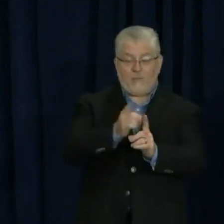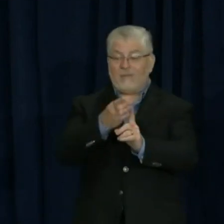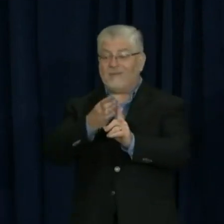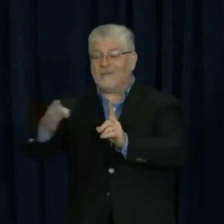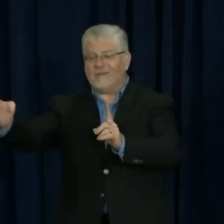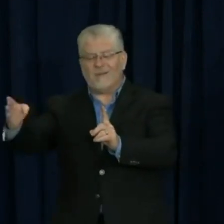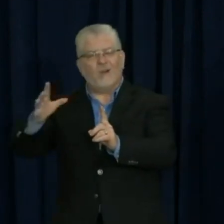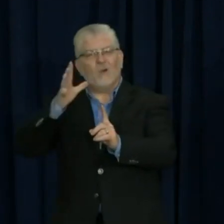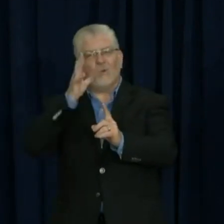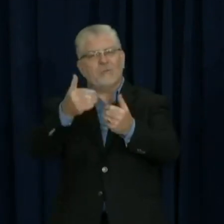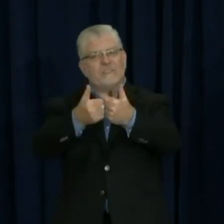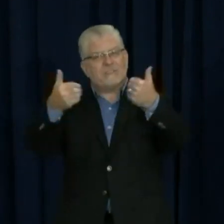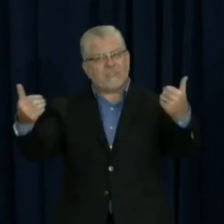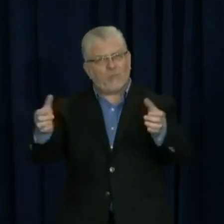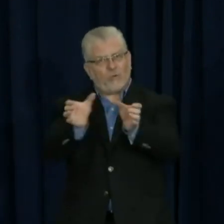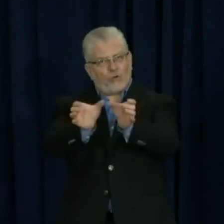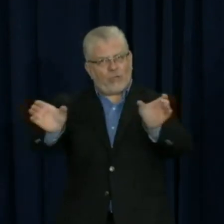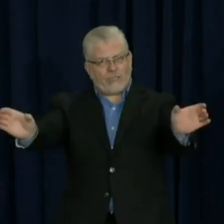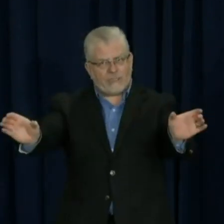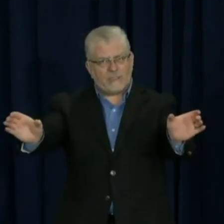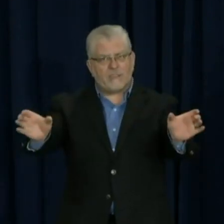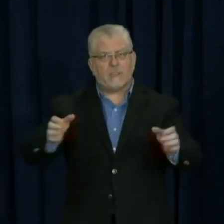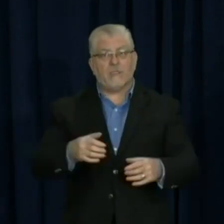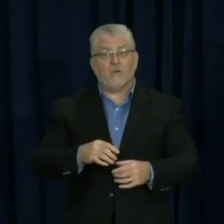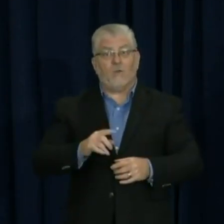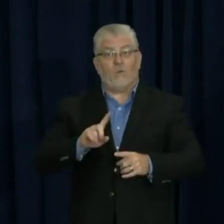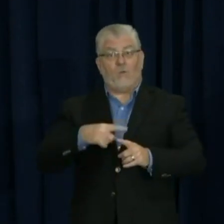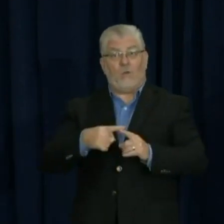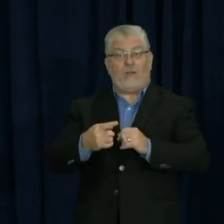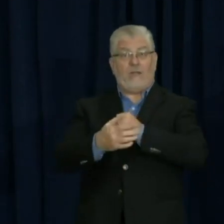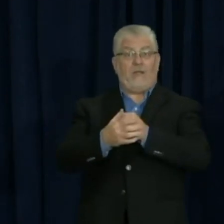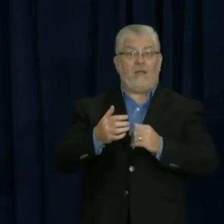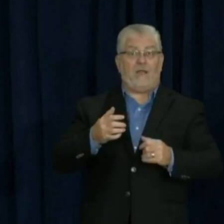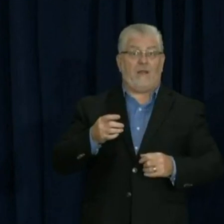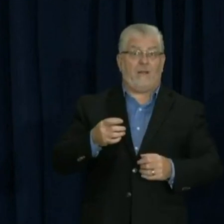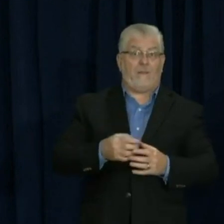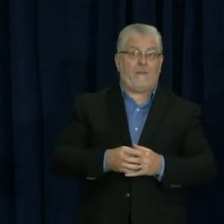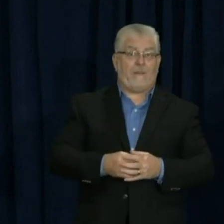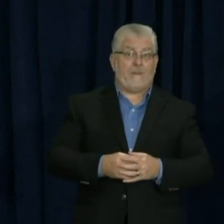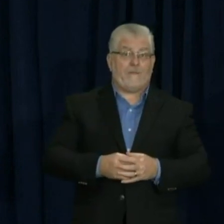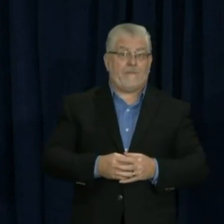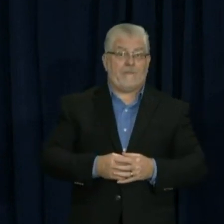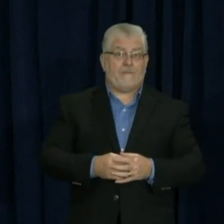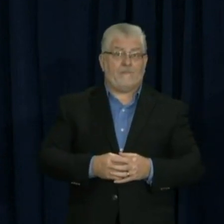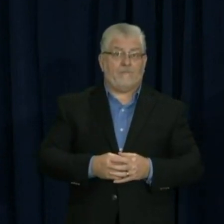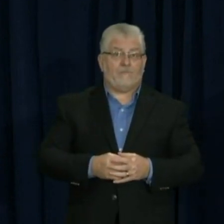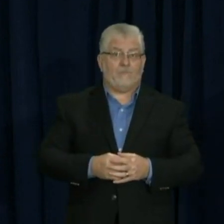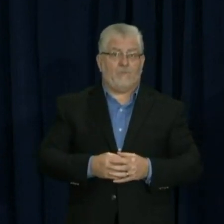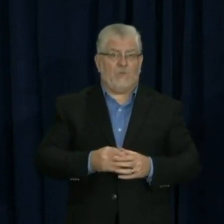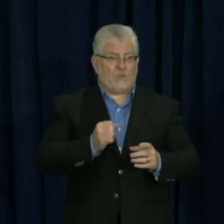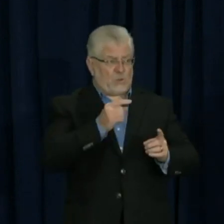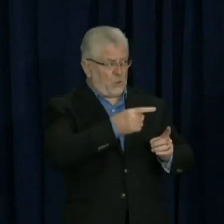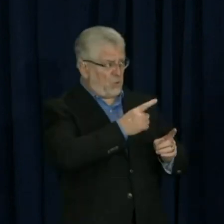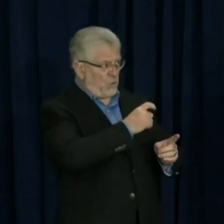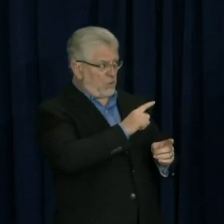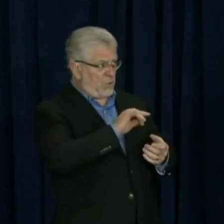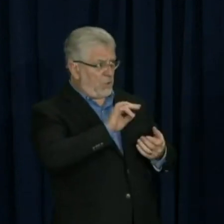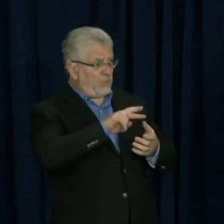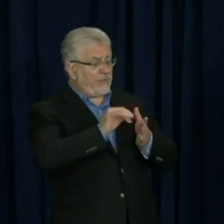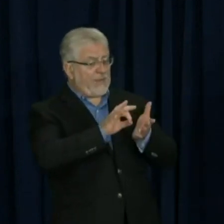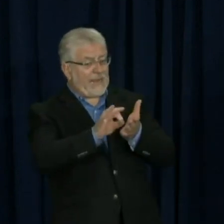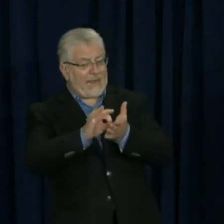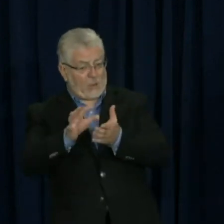they're working on the other ones first. The last day on it will be reflected on the website, though? I'm unclear on that. Well, I think stay tuned on that.